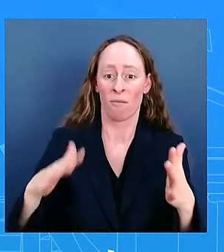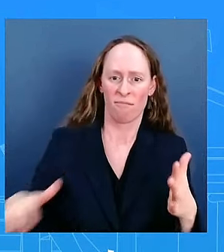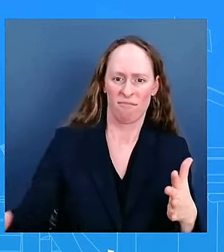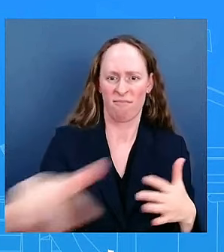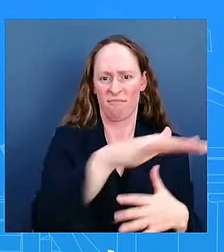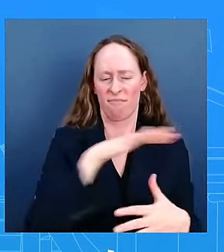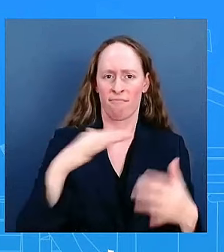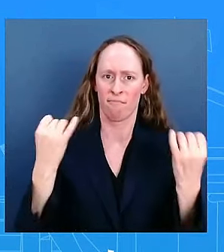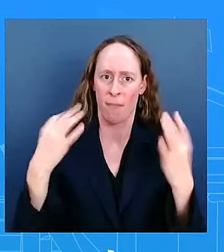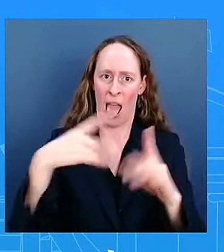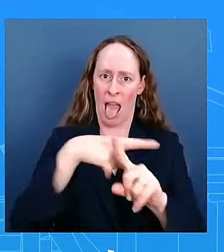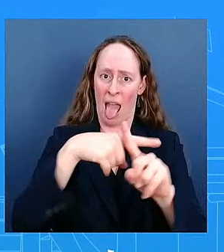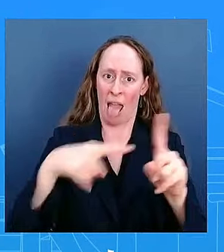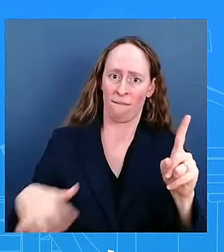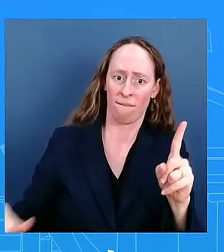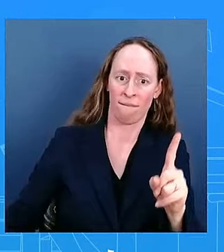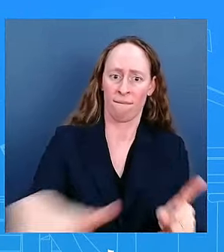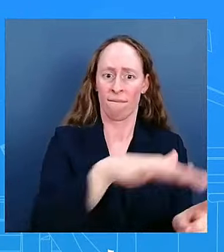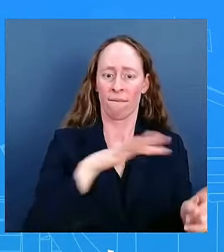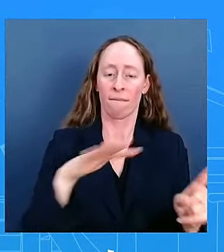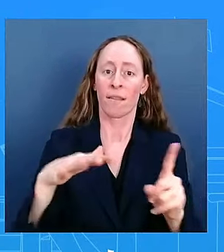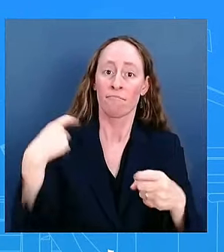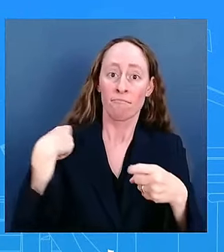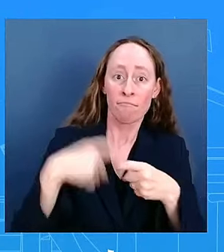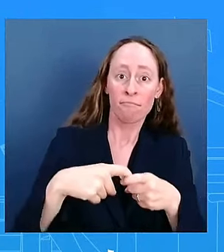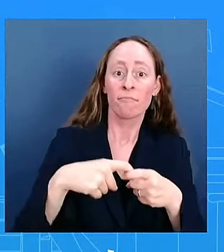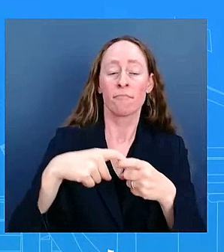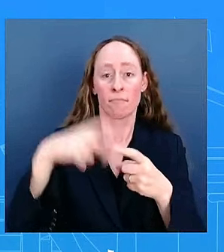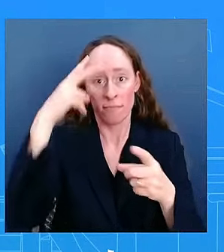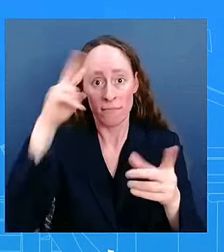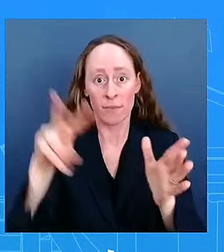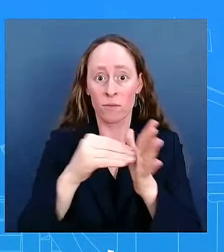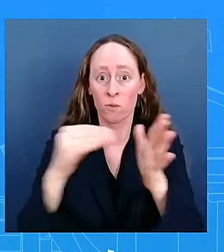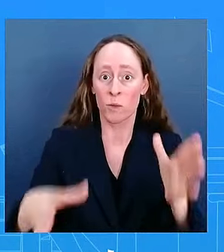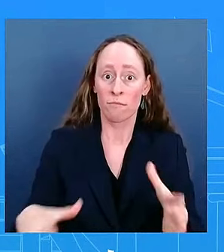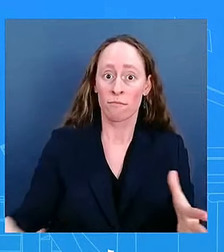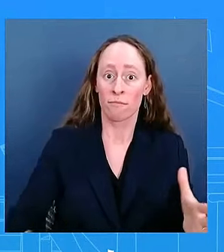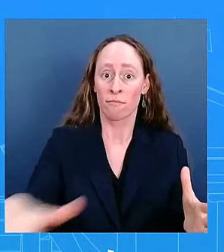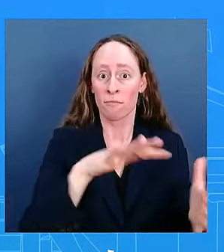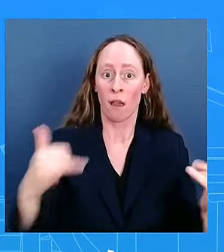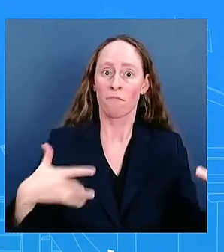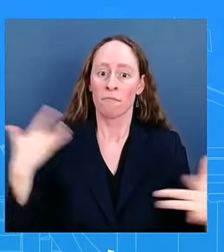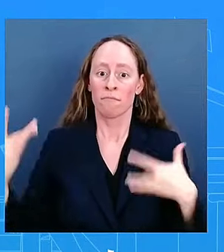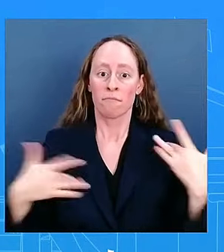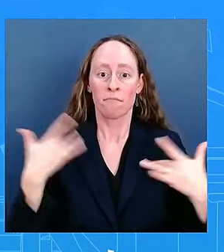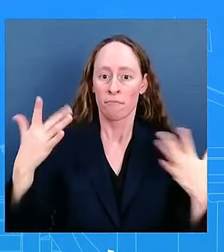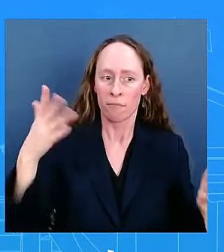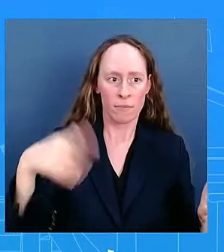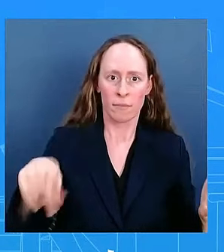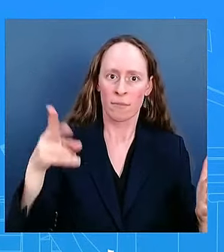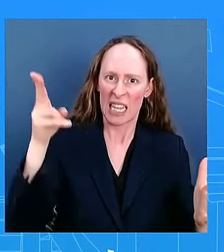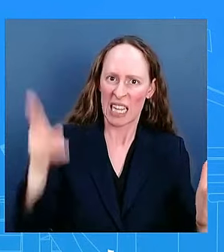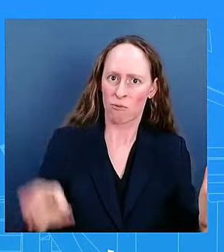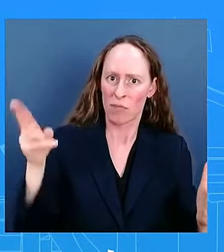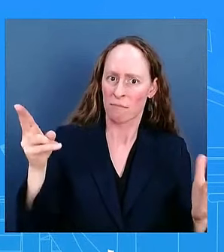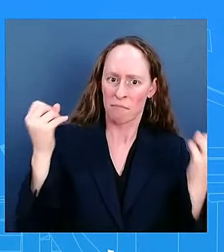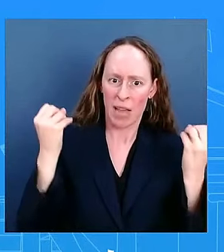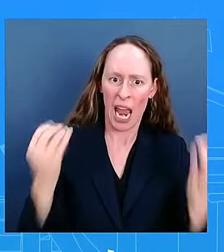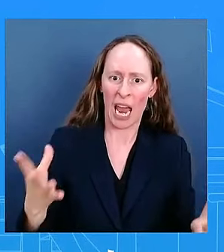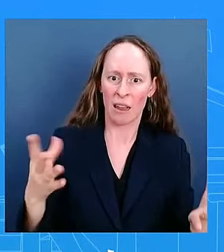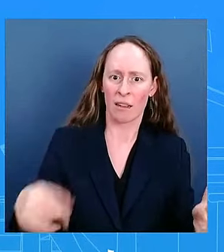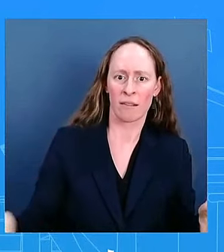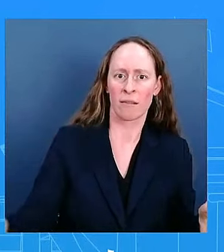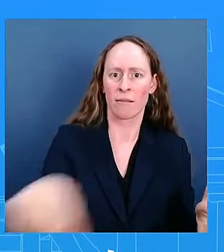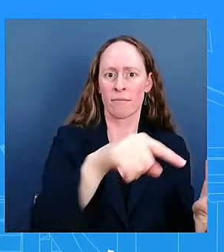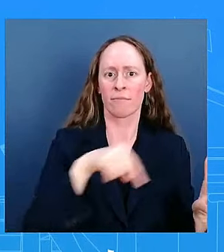institution today's announcements are part of the historic actions this administration has taken to expand economic